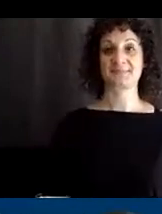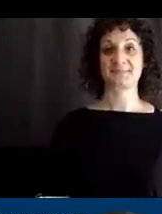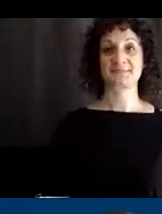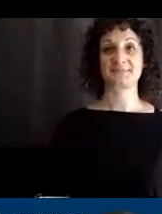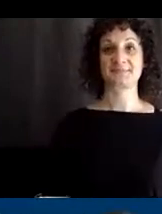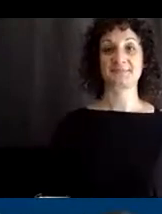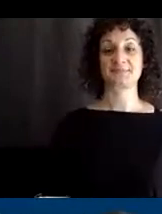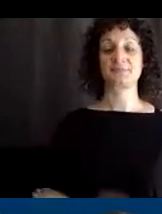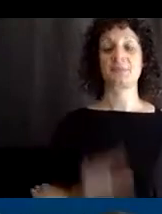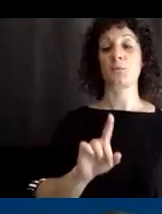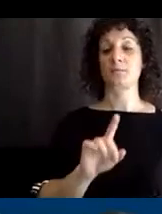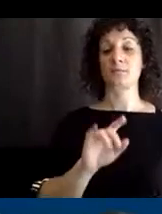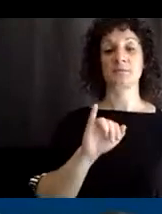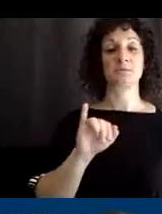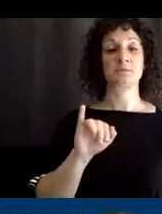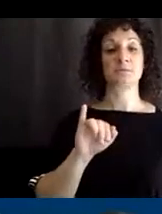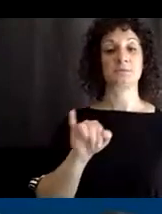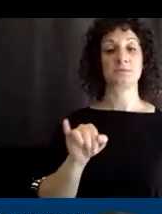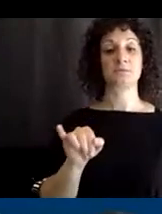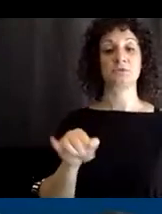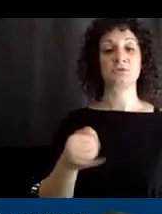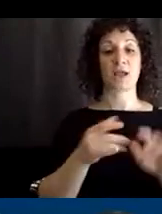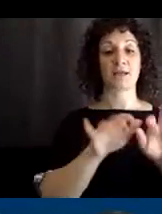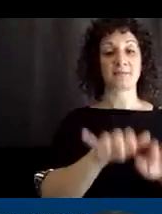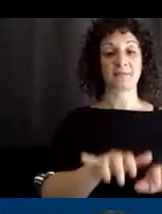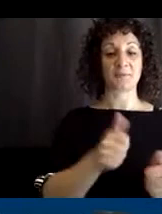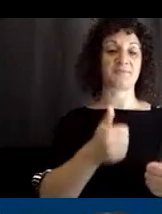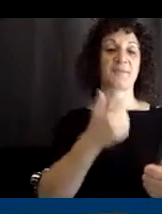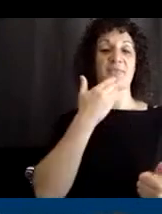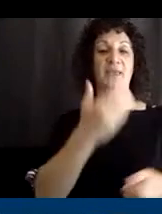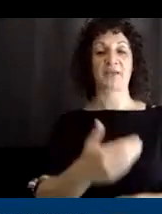Oh, Jay has put it in the chat box. Thank you, Jay.